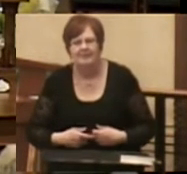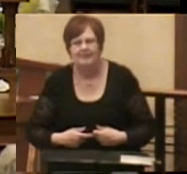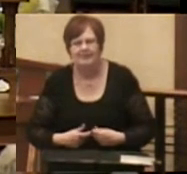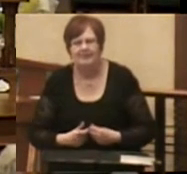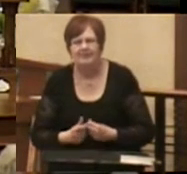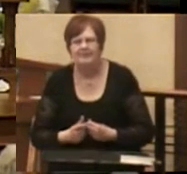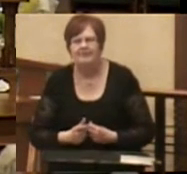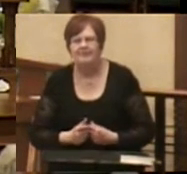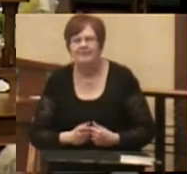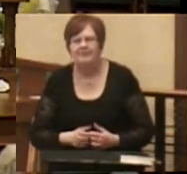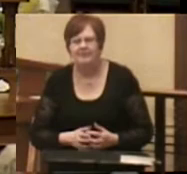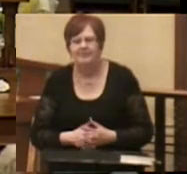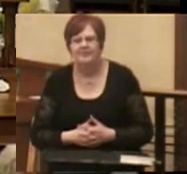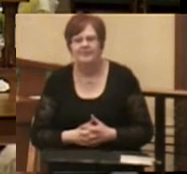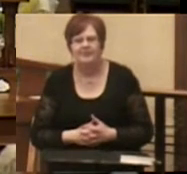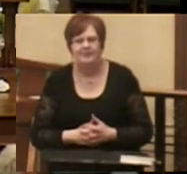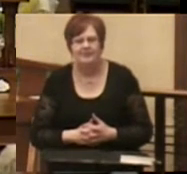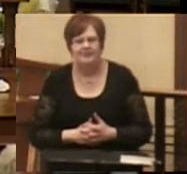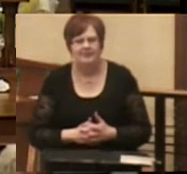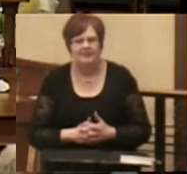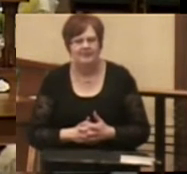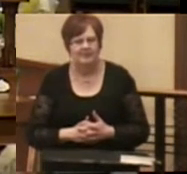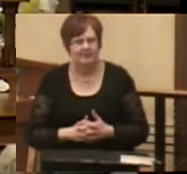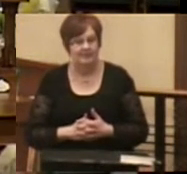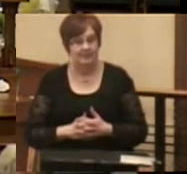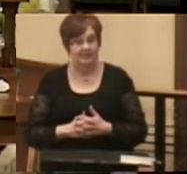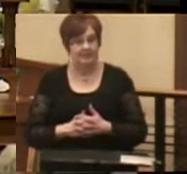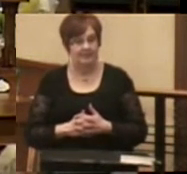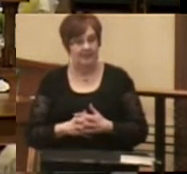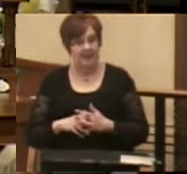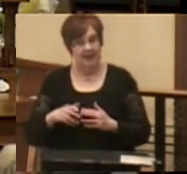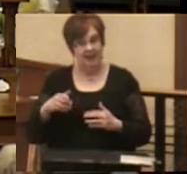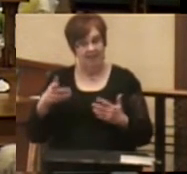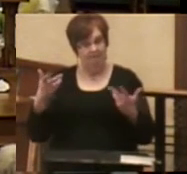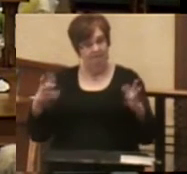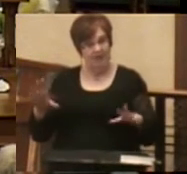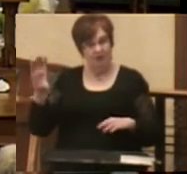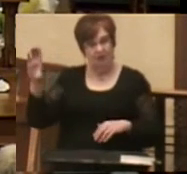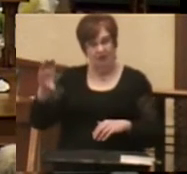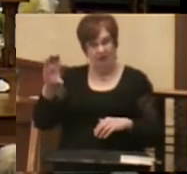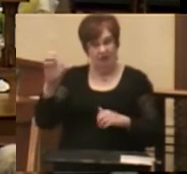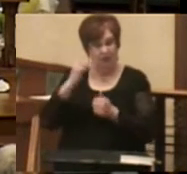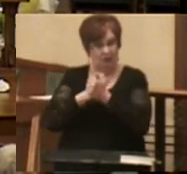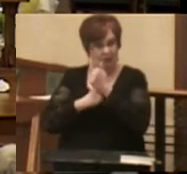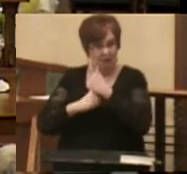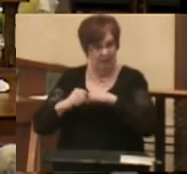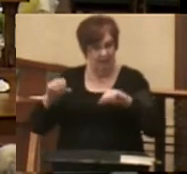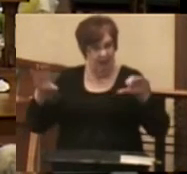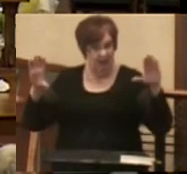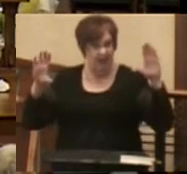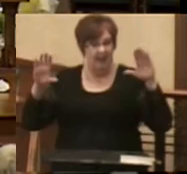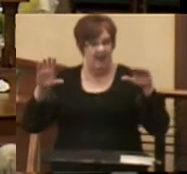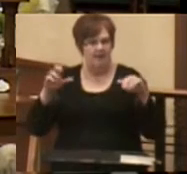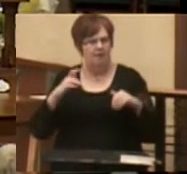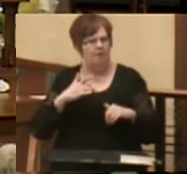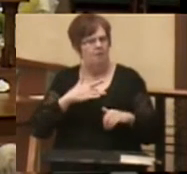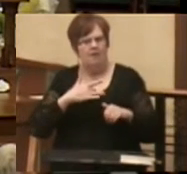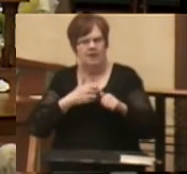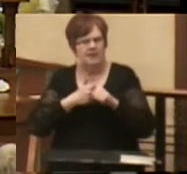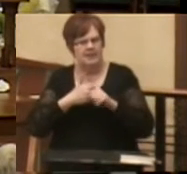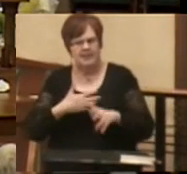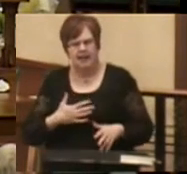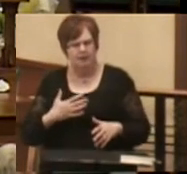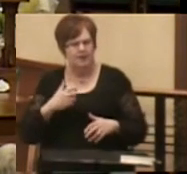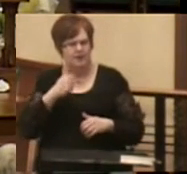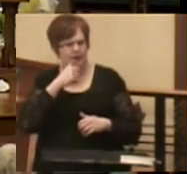The days following the crucifixion were dark ones for the disciples and the women. They had to be